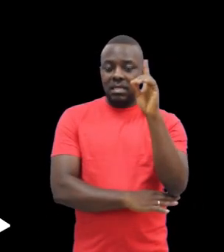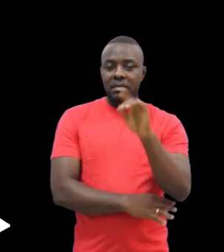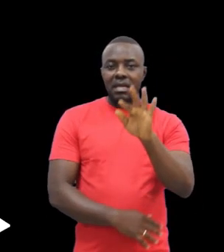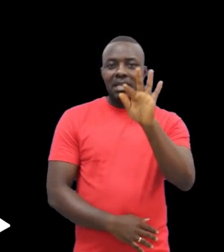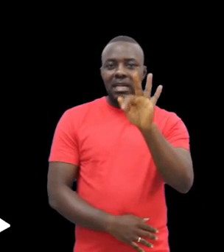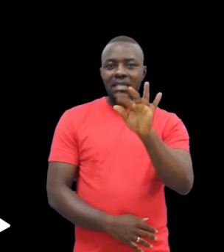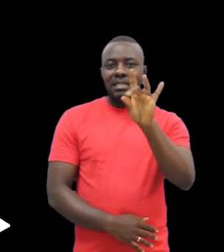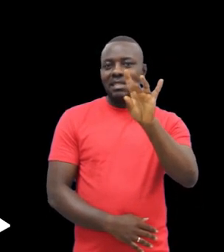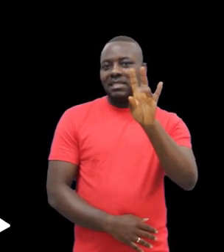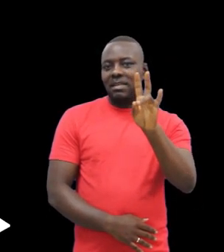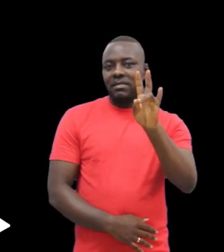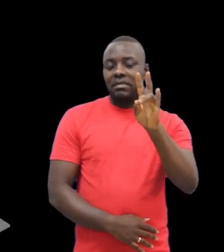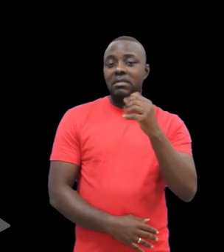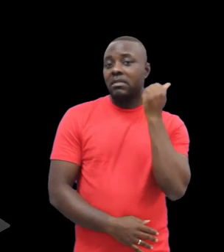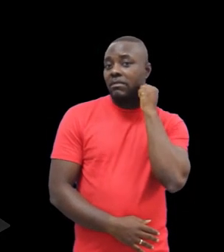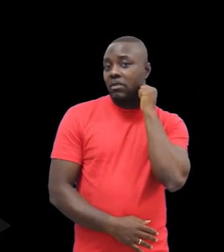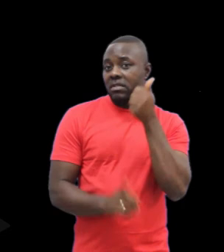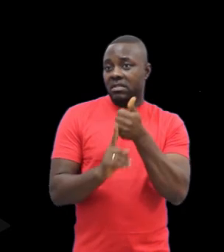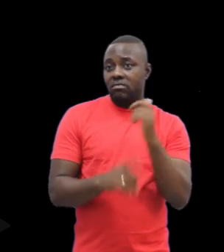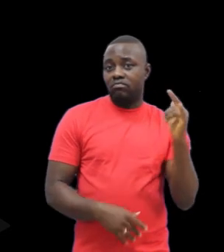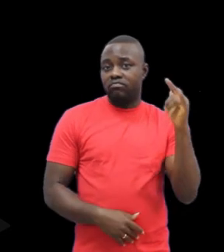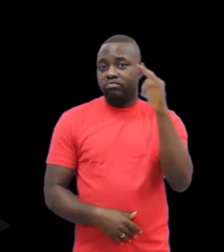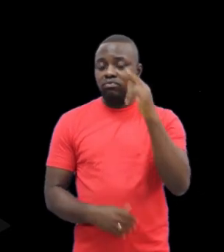Rwanda on December 3, 1987.